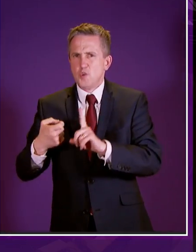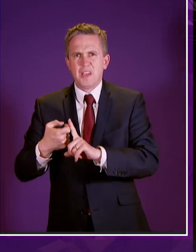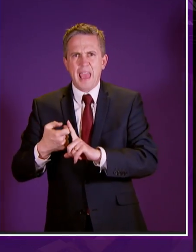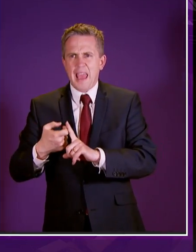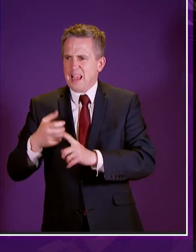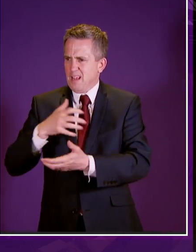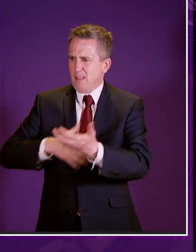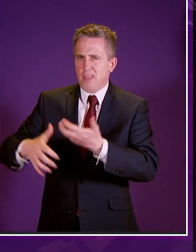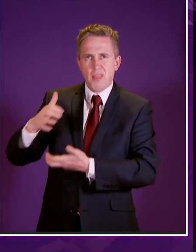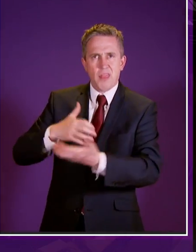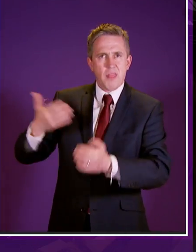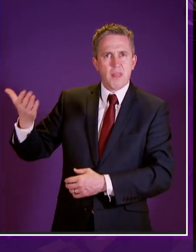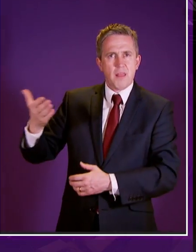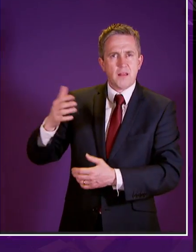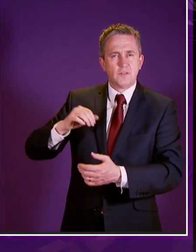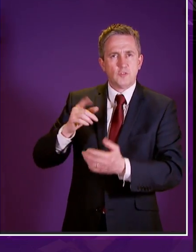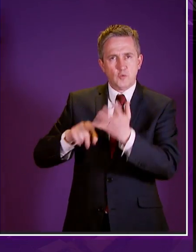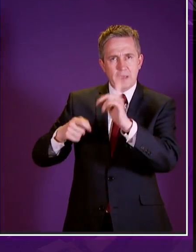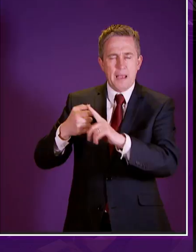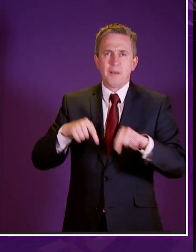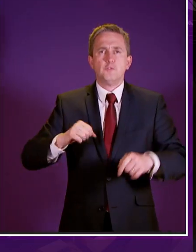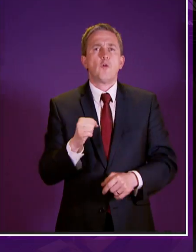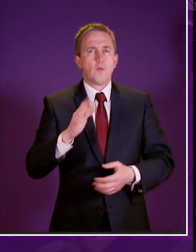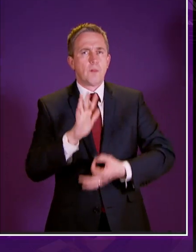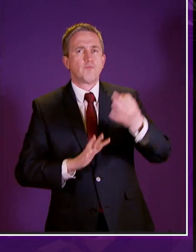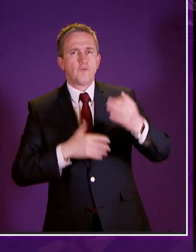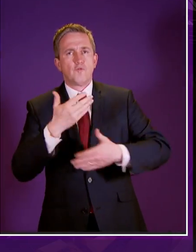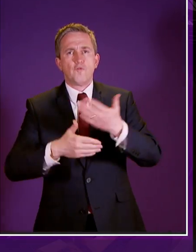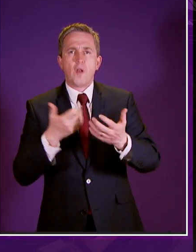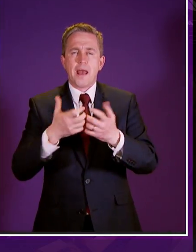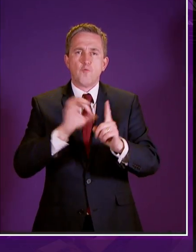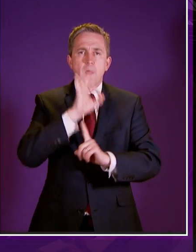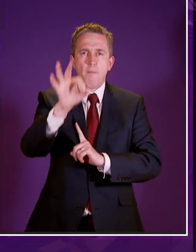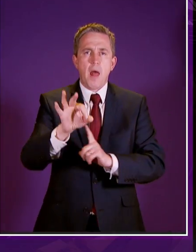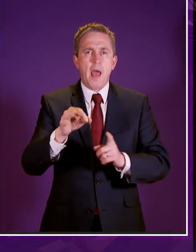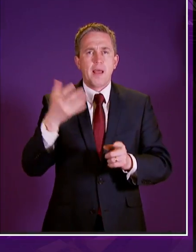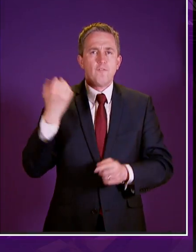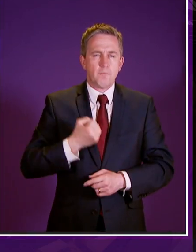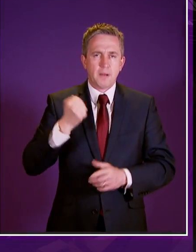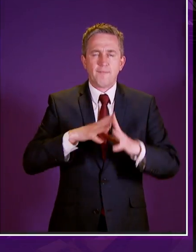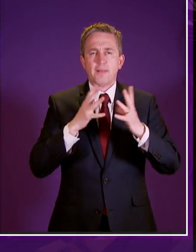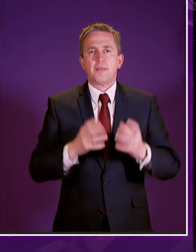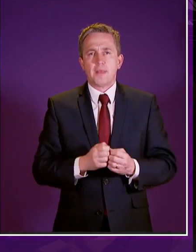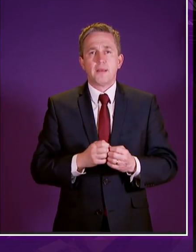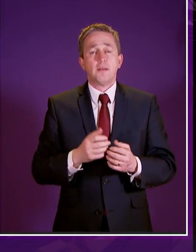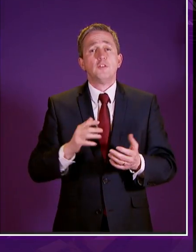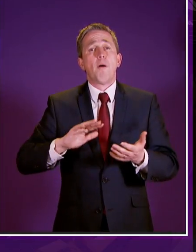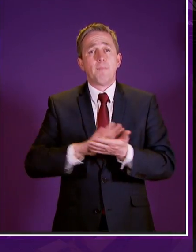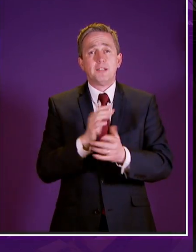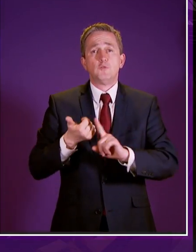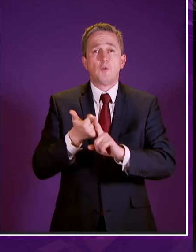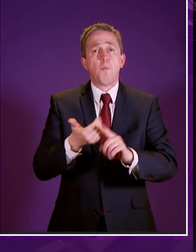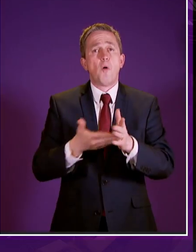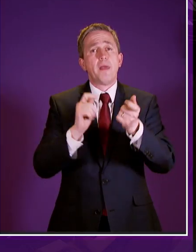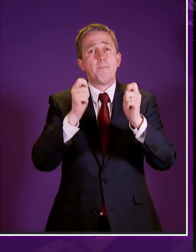not just uh process of application process of appeal as well and i think we've been happy to support those amendments today